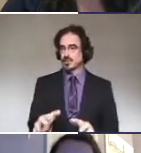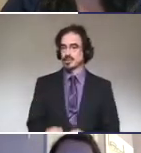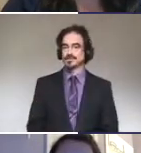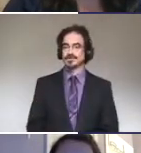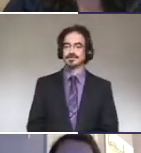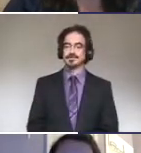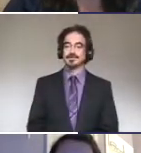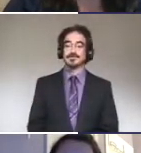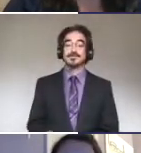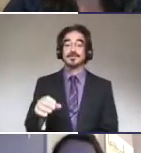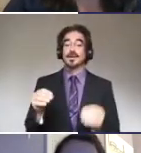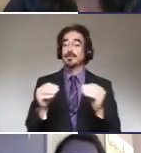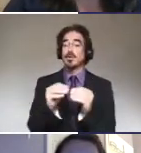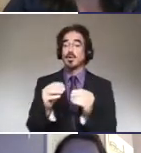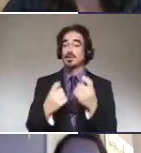anybody?